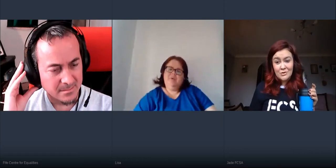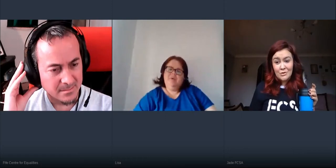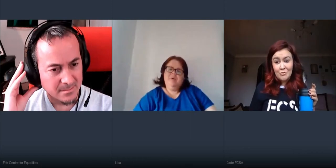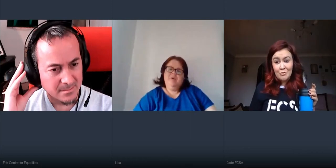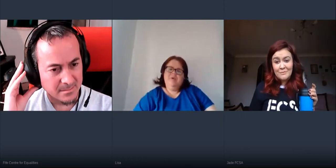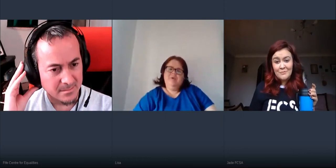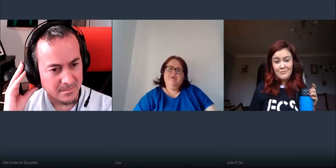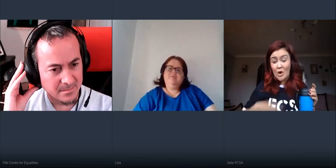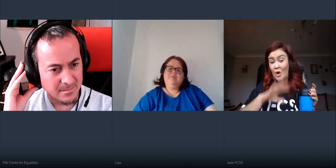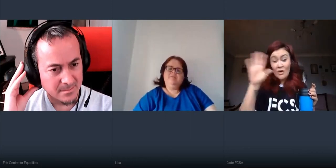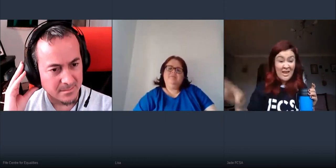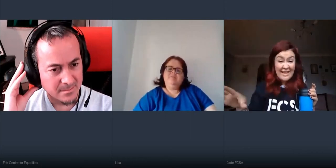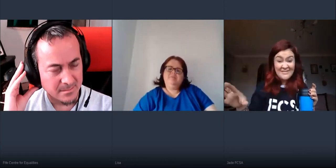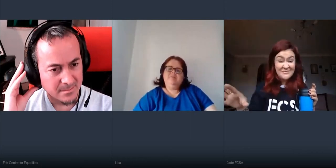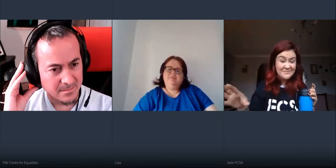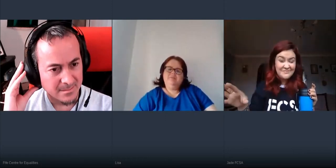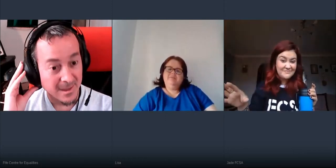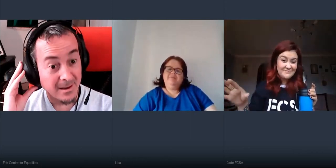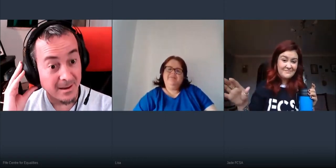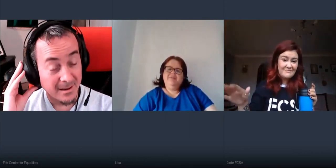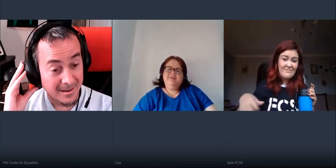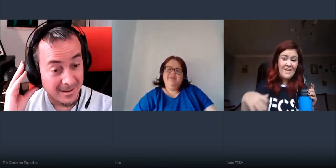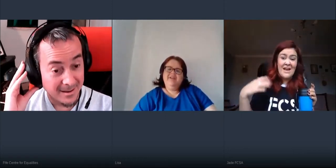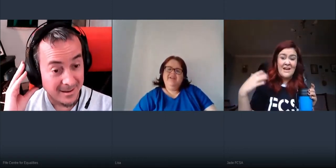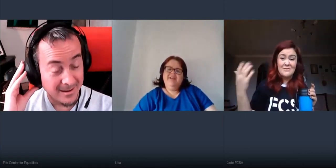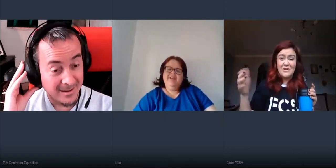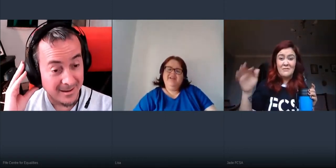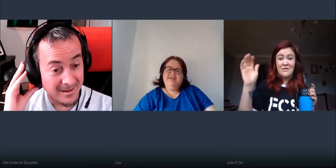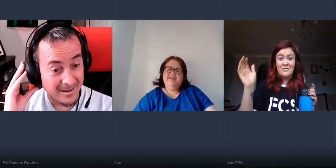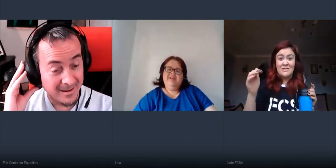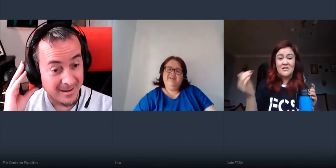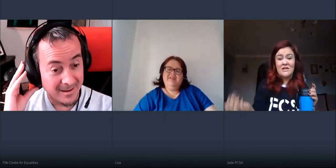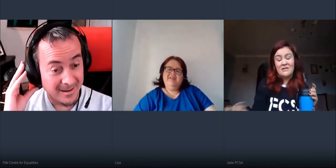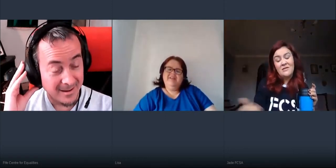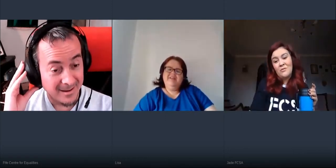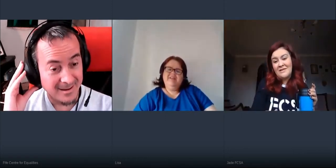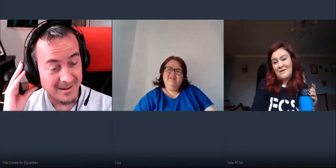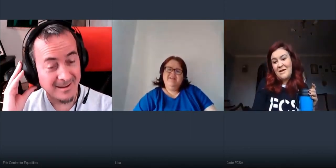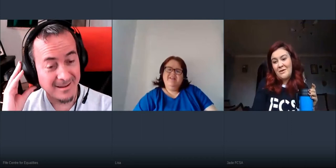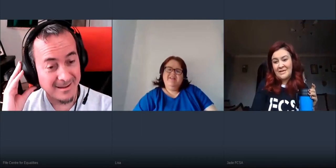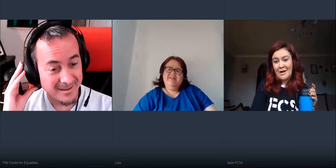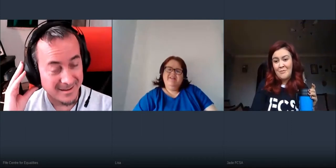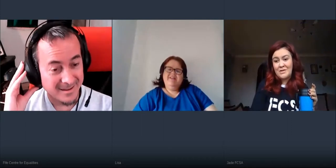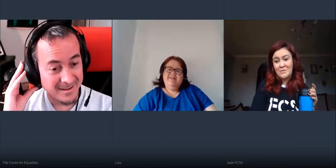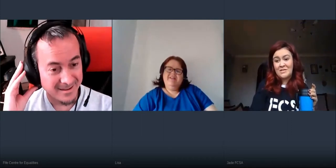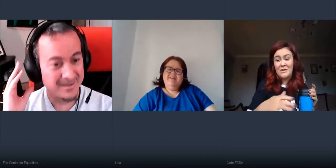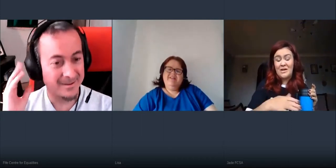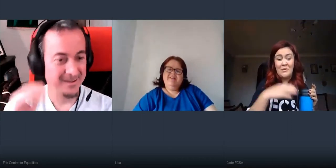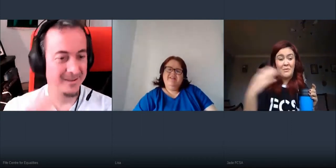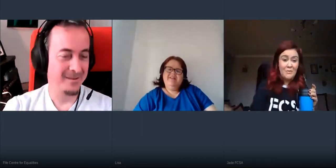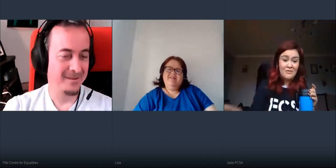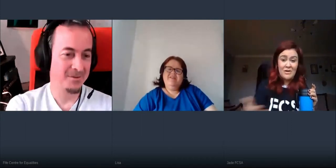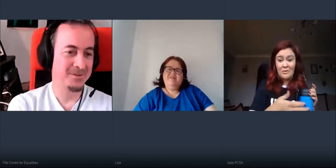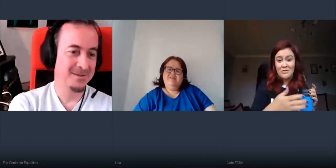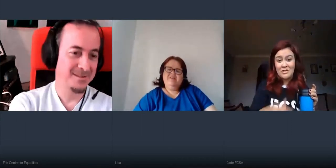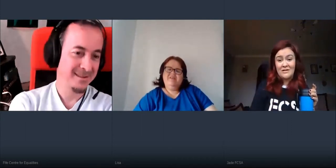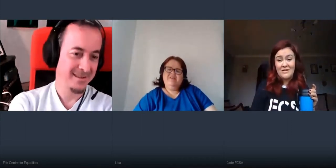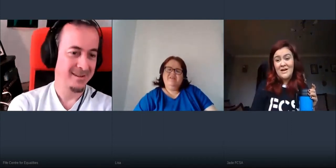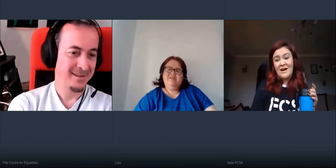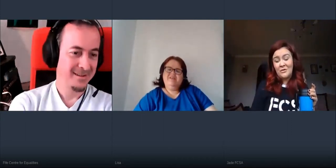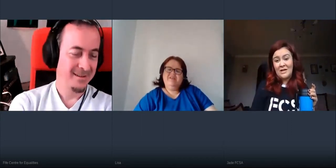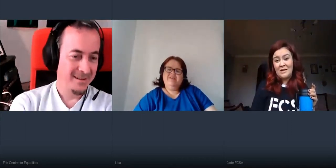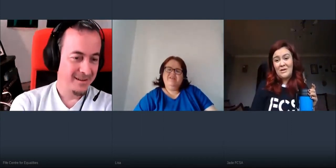group online um so they were using so they normally they meet on campus once a week but we moved them to